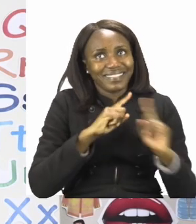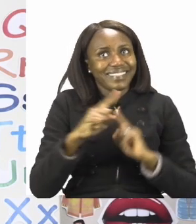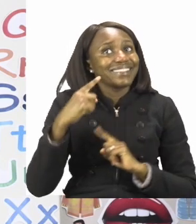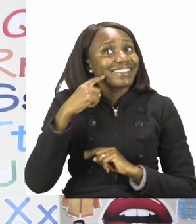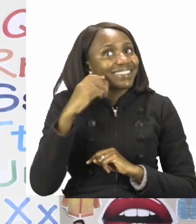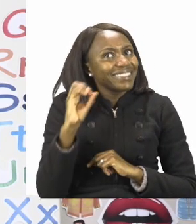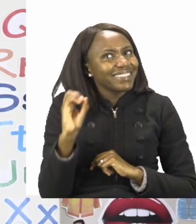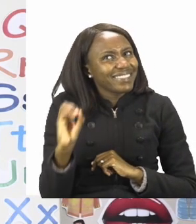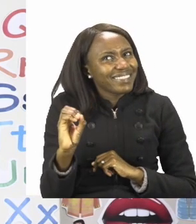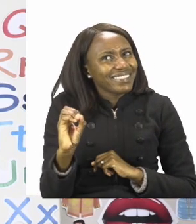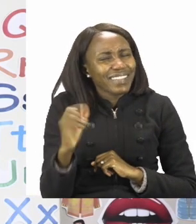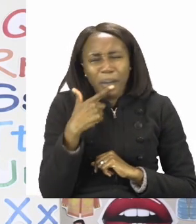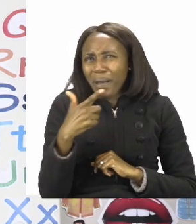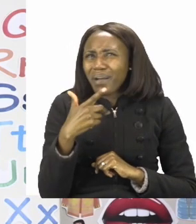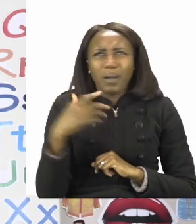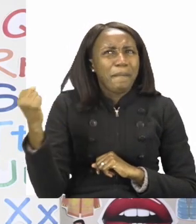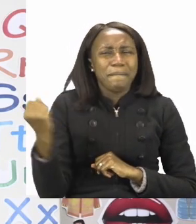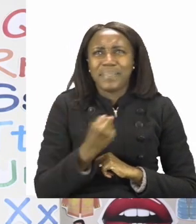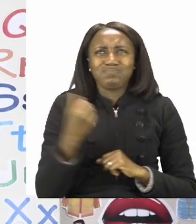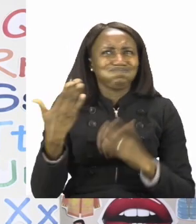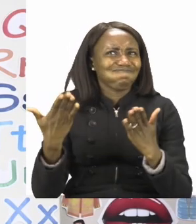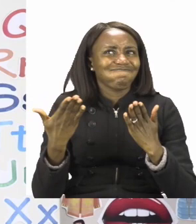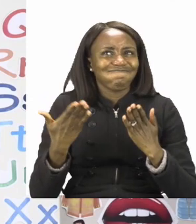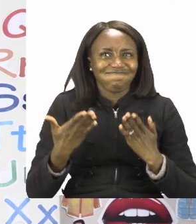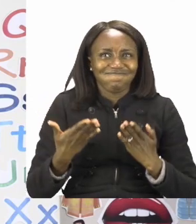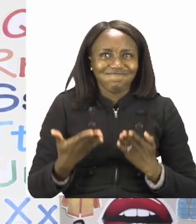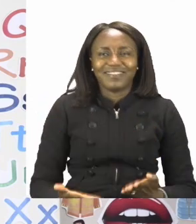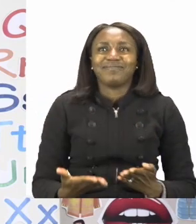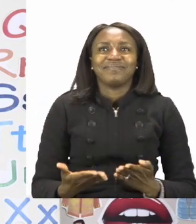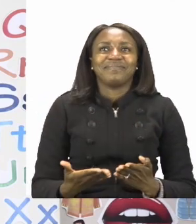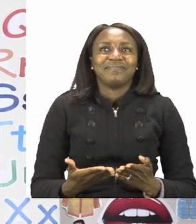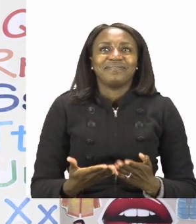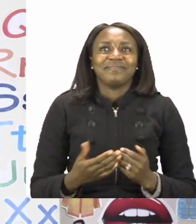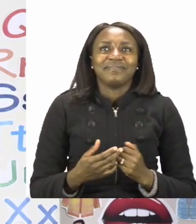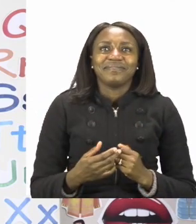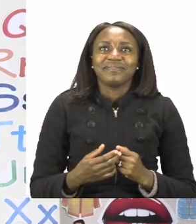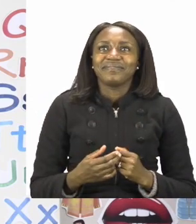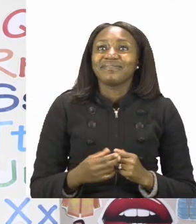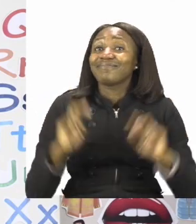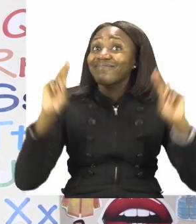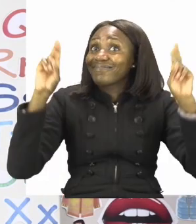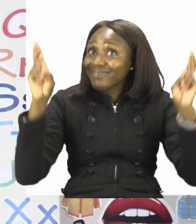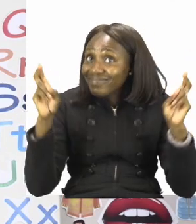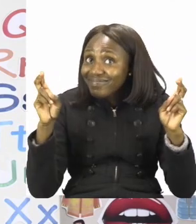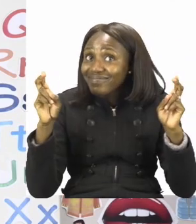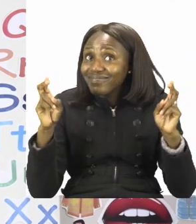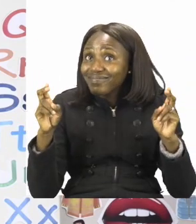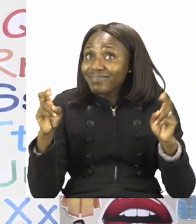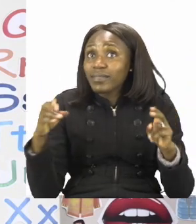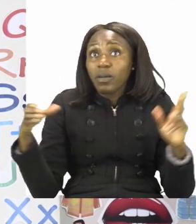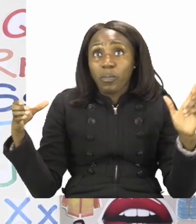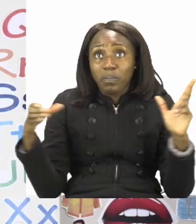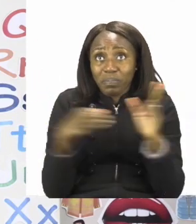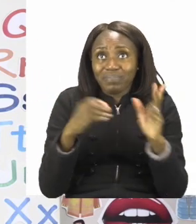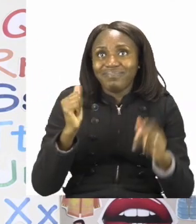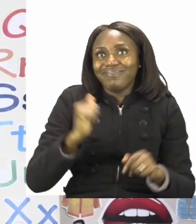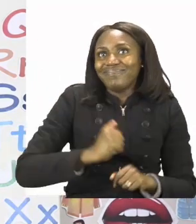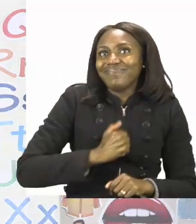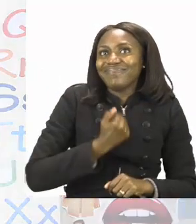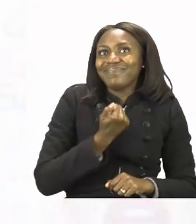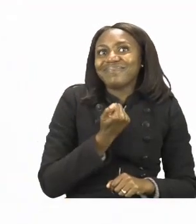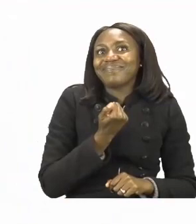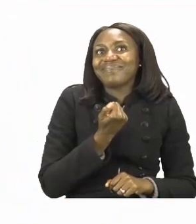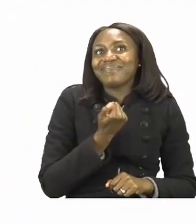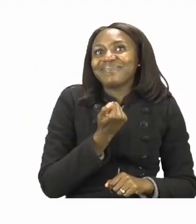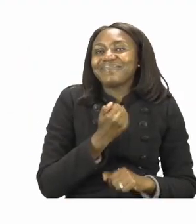Mutsa and thank you so much for joining me today. Our theme this week is My